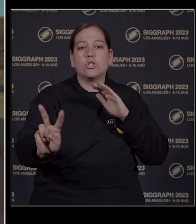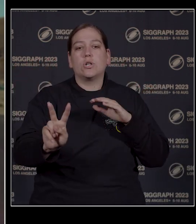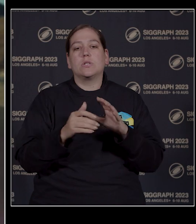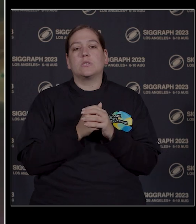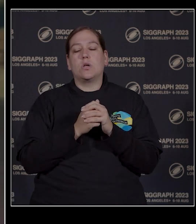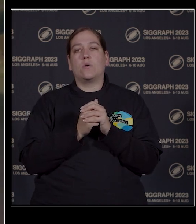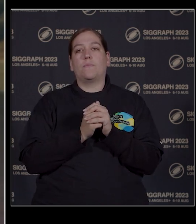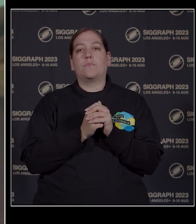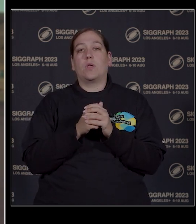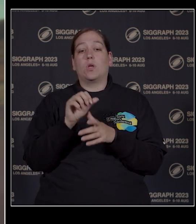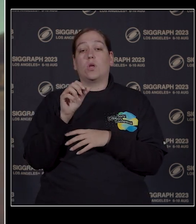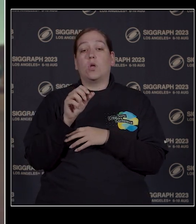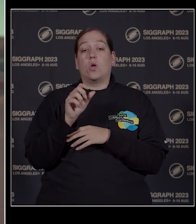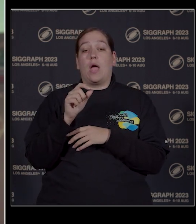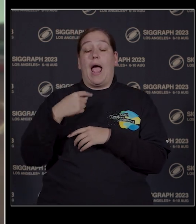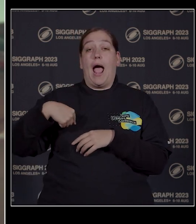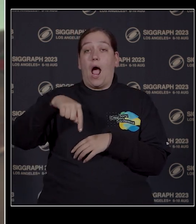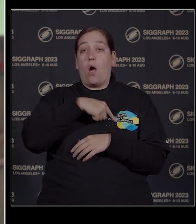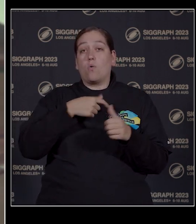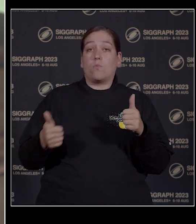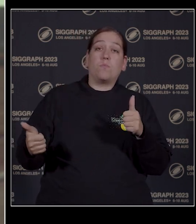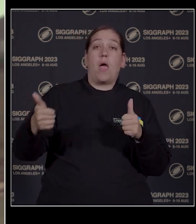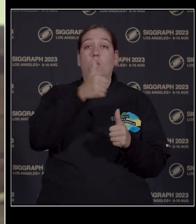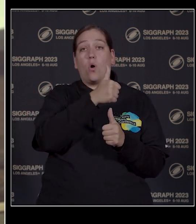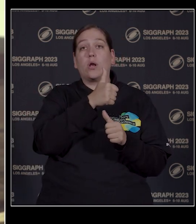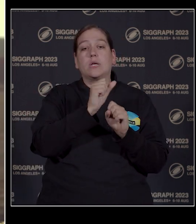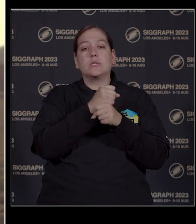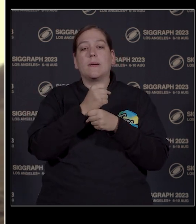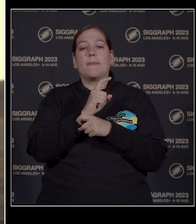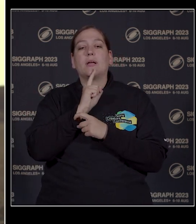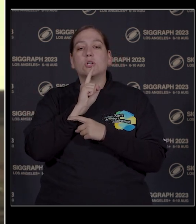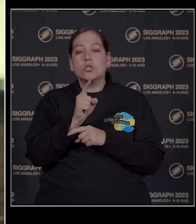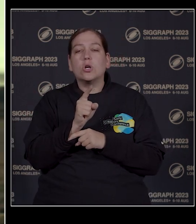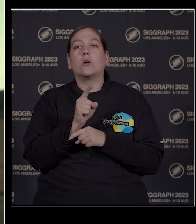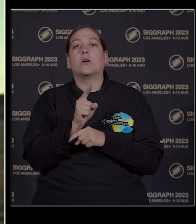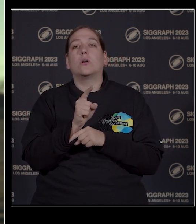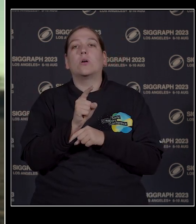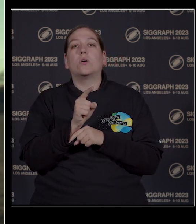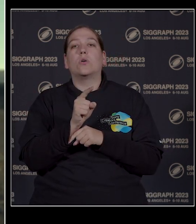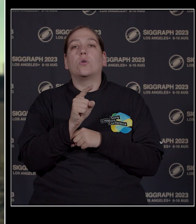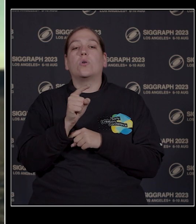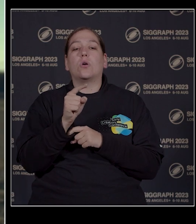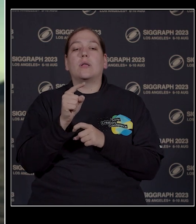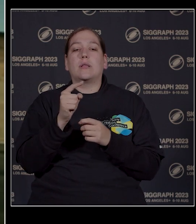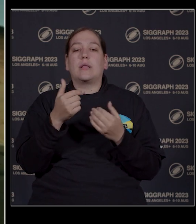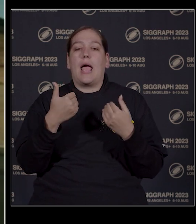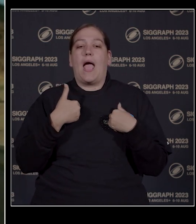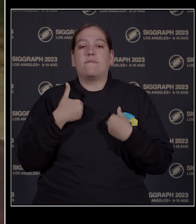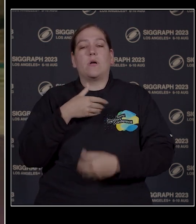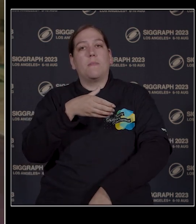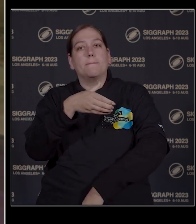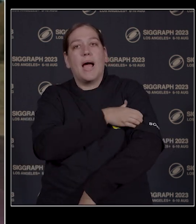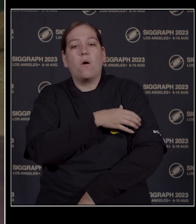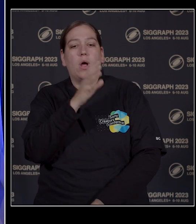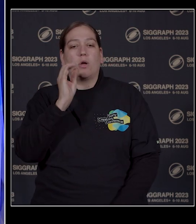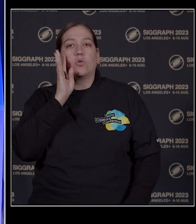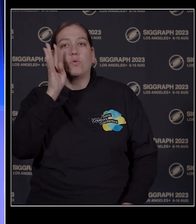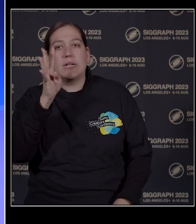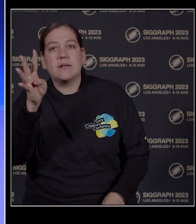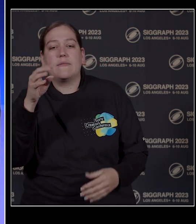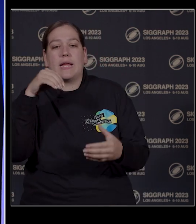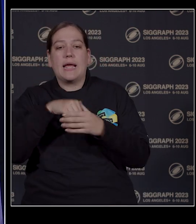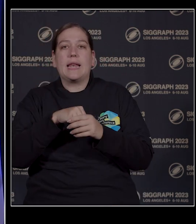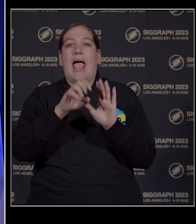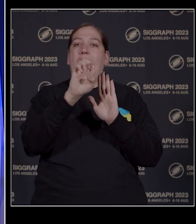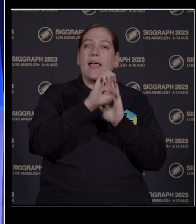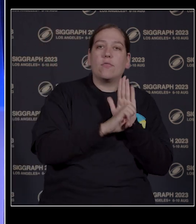the new technology, our priority is to make sure they empower creativity in an ethical and responsible way. That